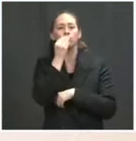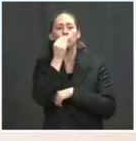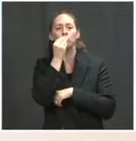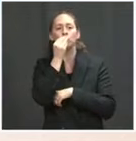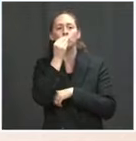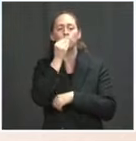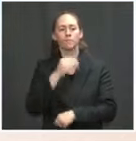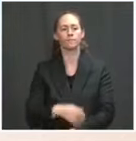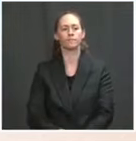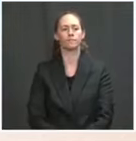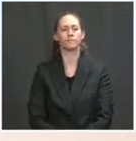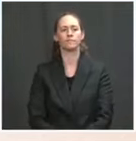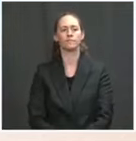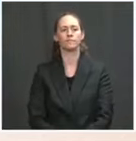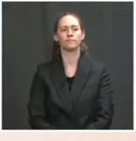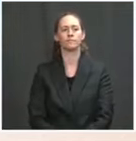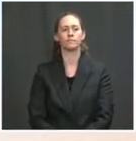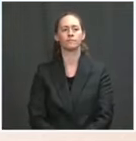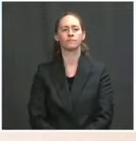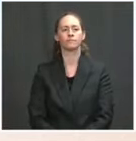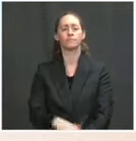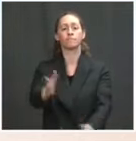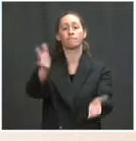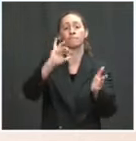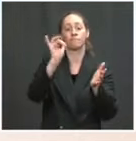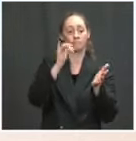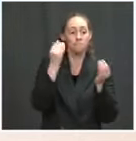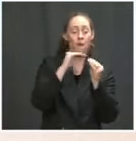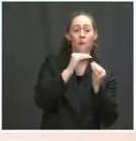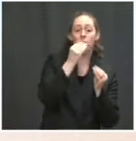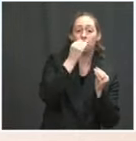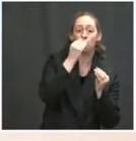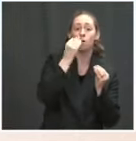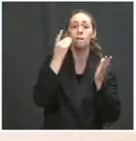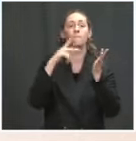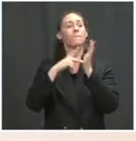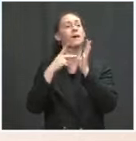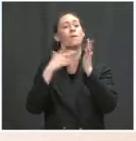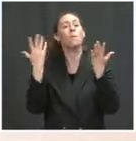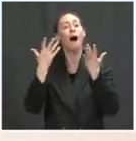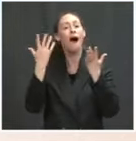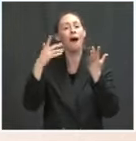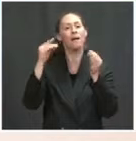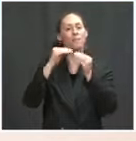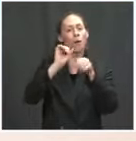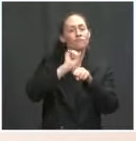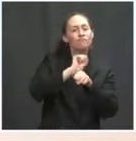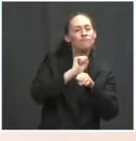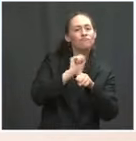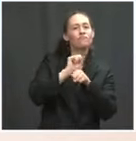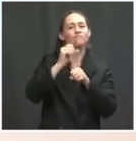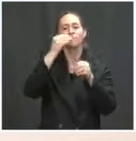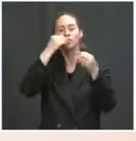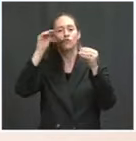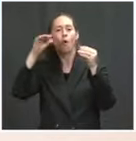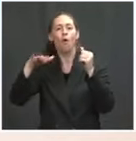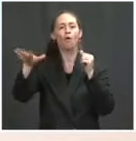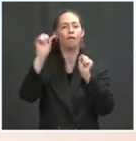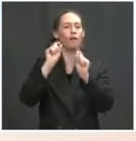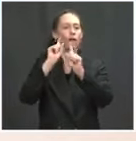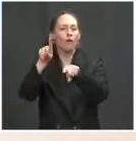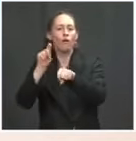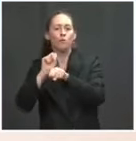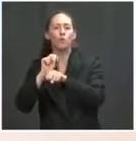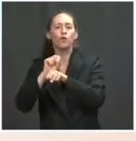benefit increased and supported tens of thousands of jobs in grocery stores and across the food chain. It also has to be conveniently available.